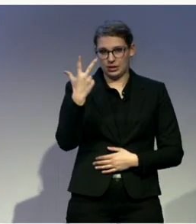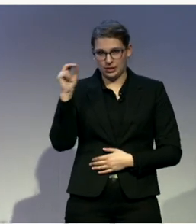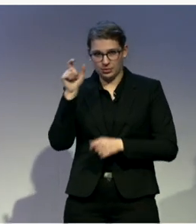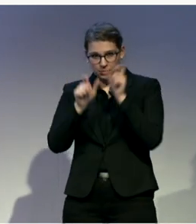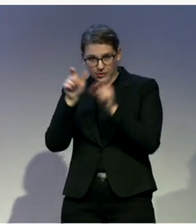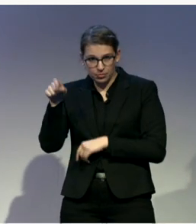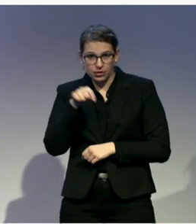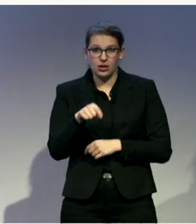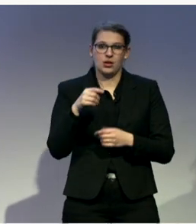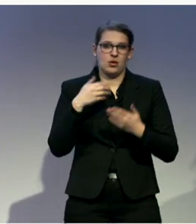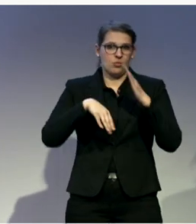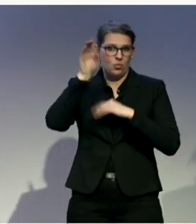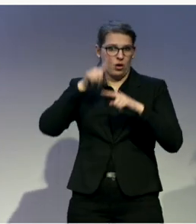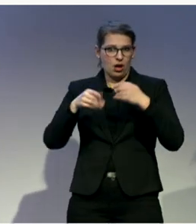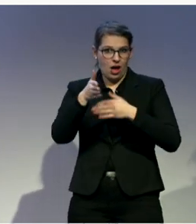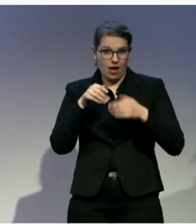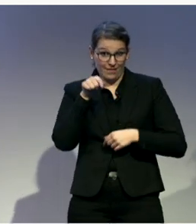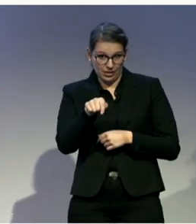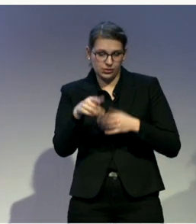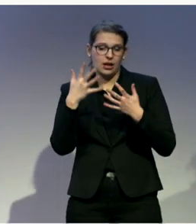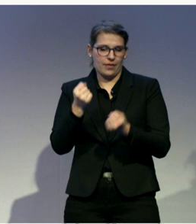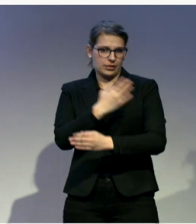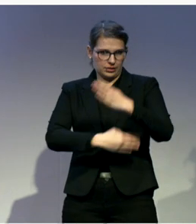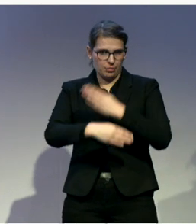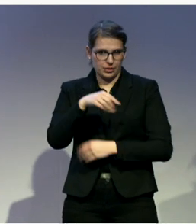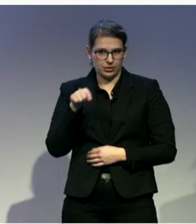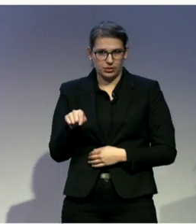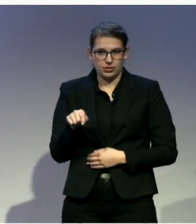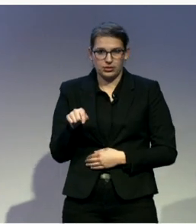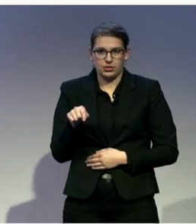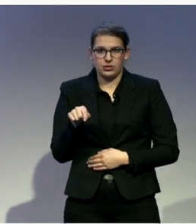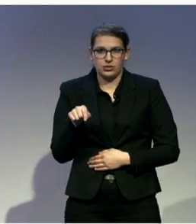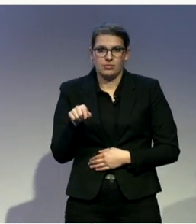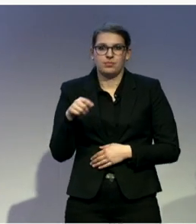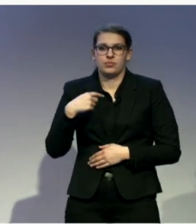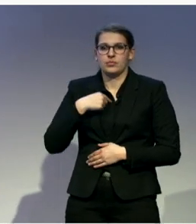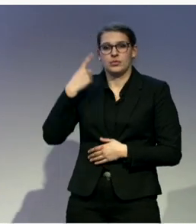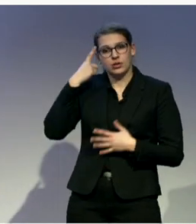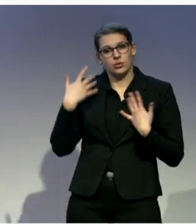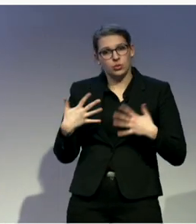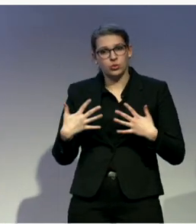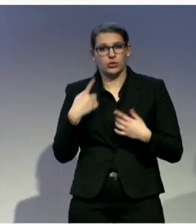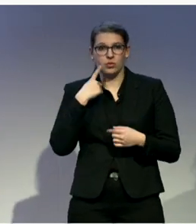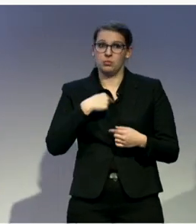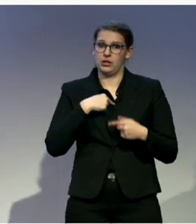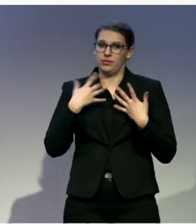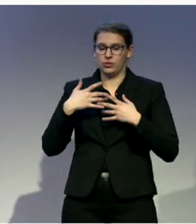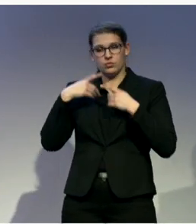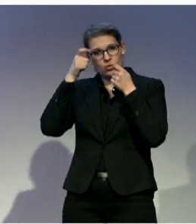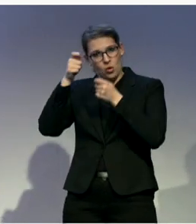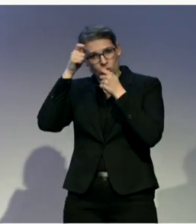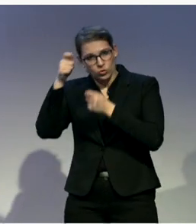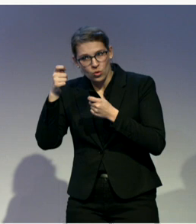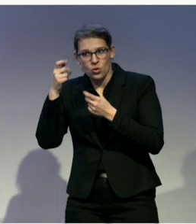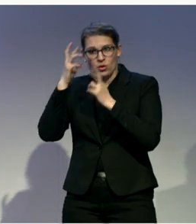types of disabilities. And I feel very privileged to be in such a working environment, learn